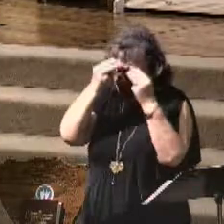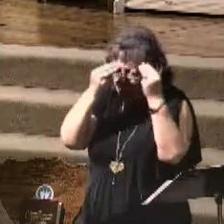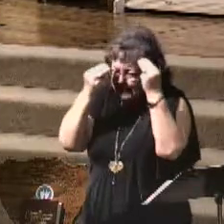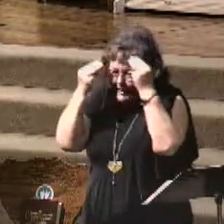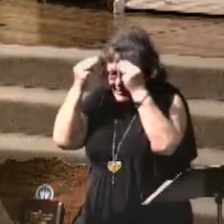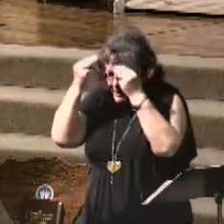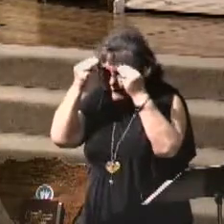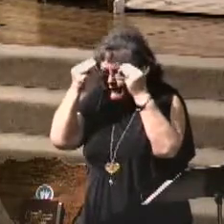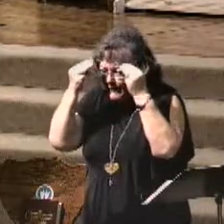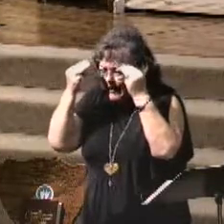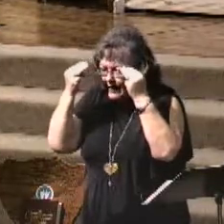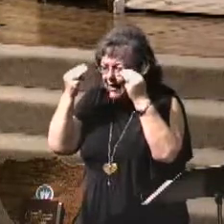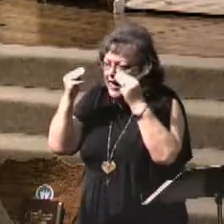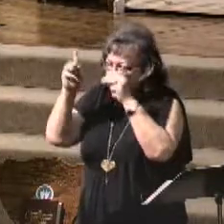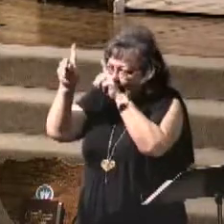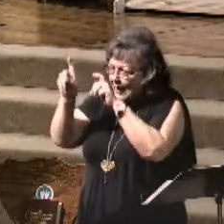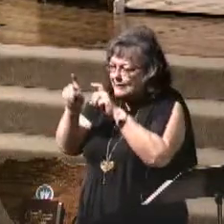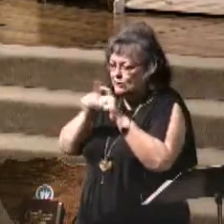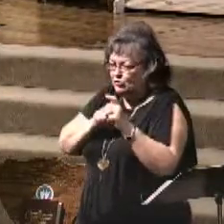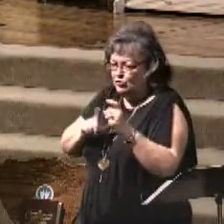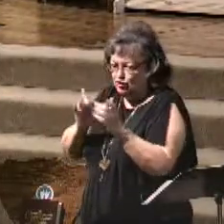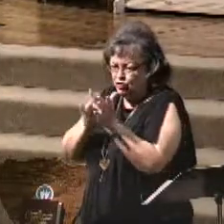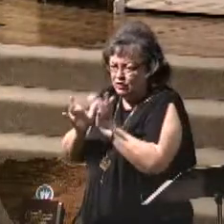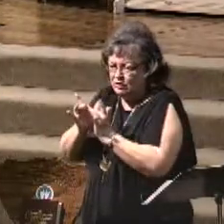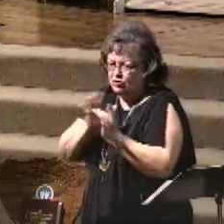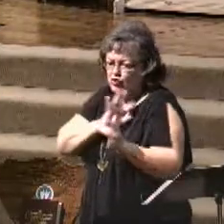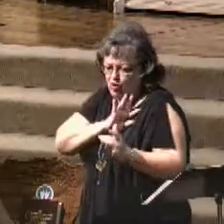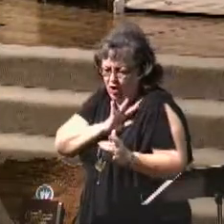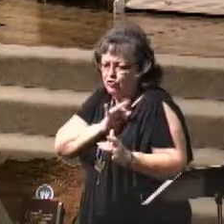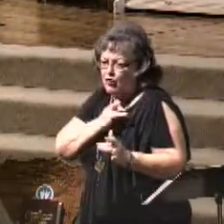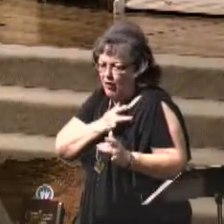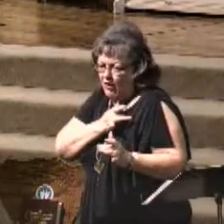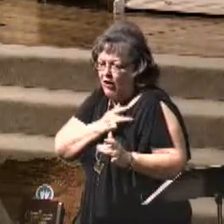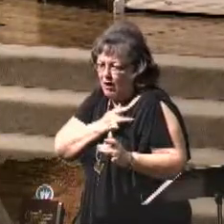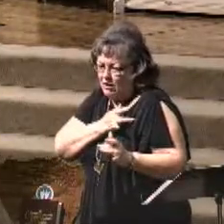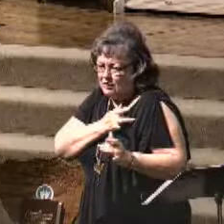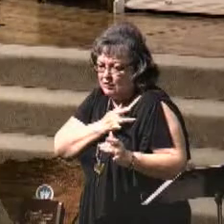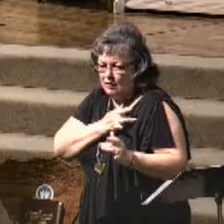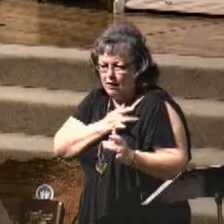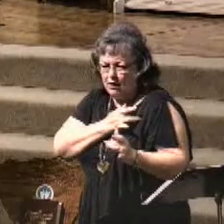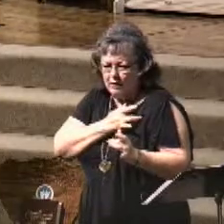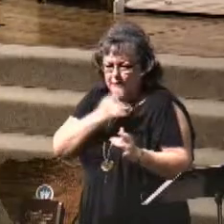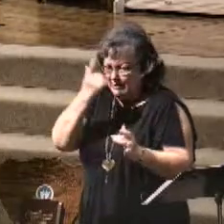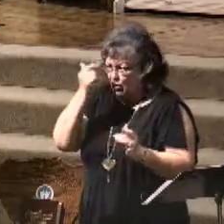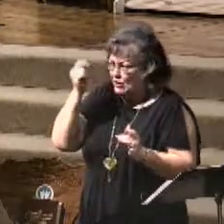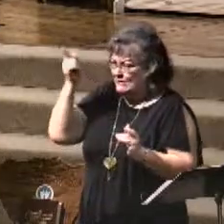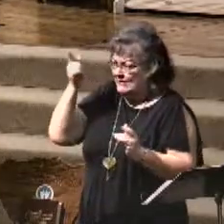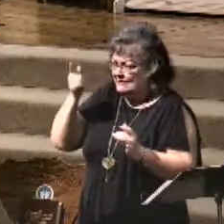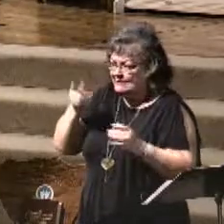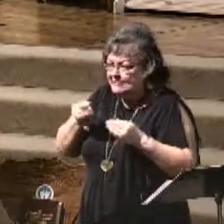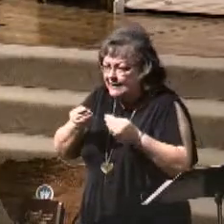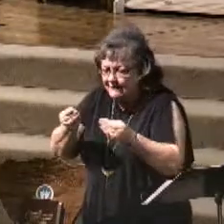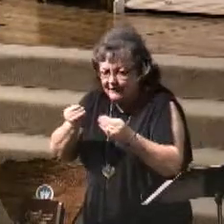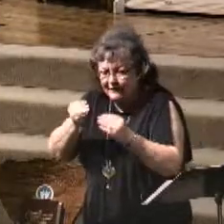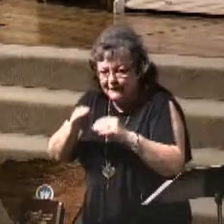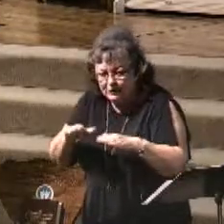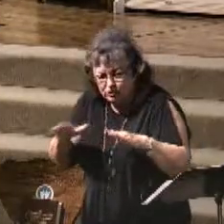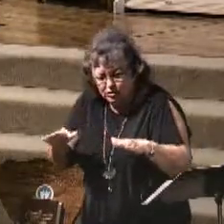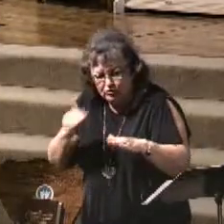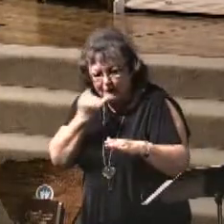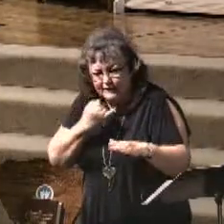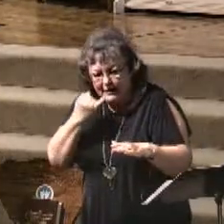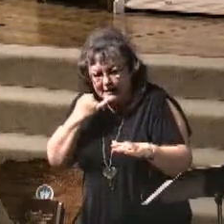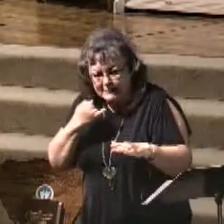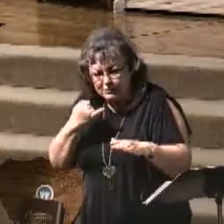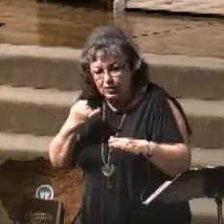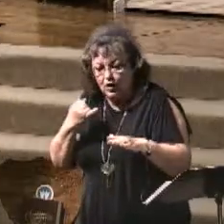and ask the Lord Jesus to speak to our heart. Because he's giving the children of Israel, he's telling them